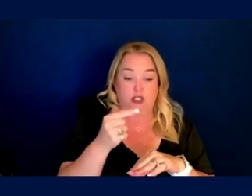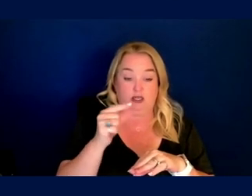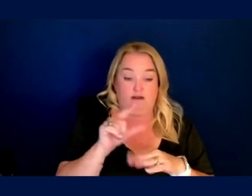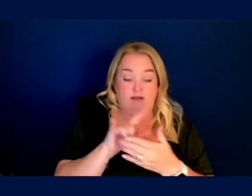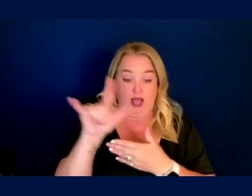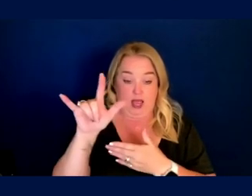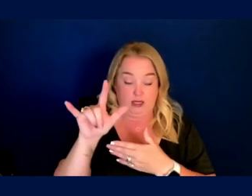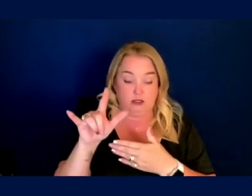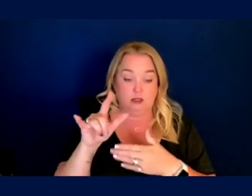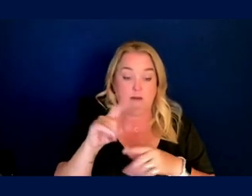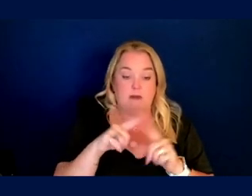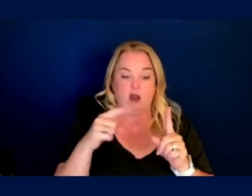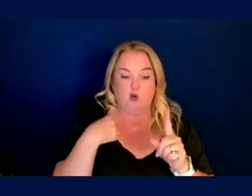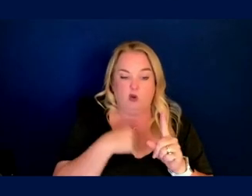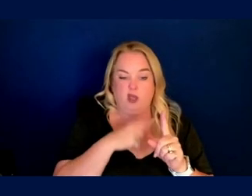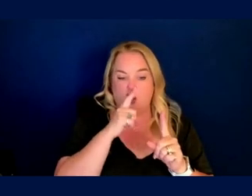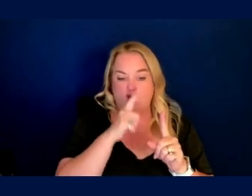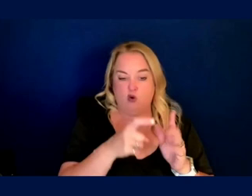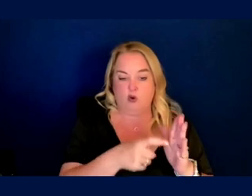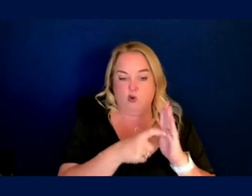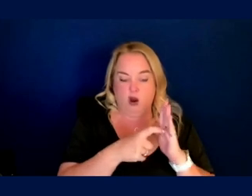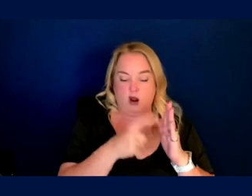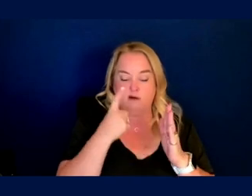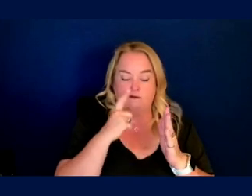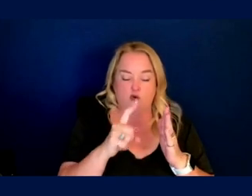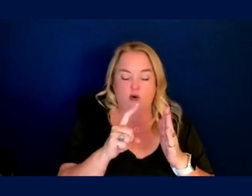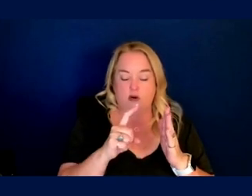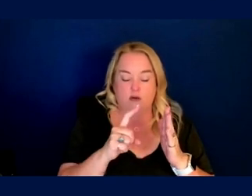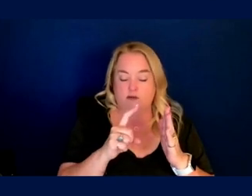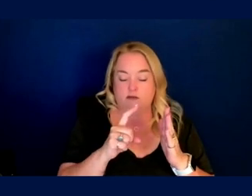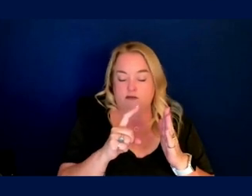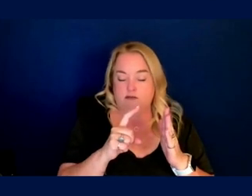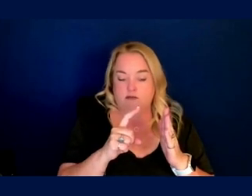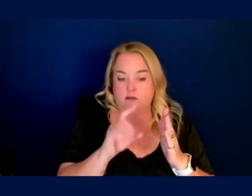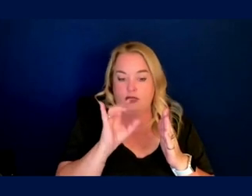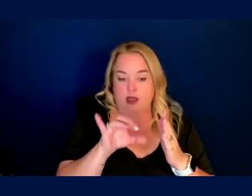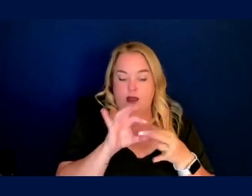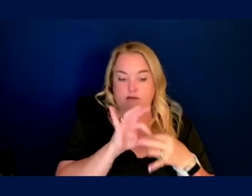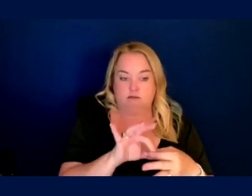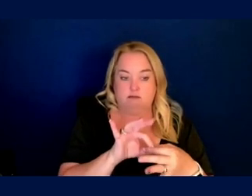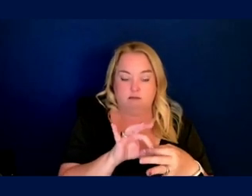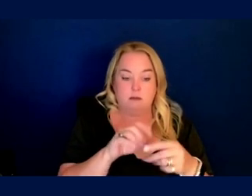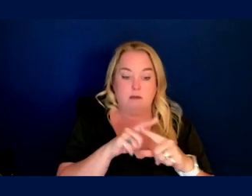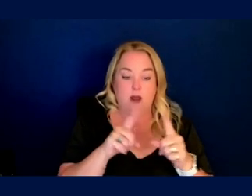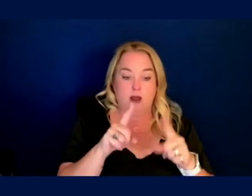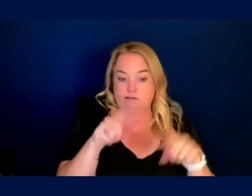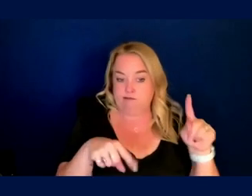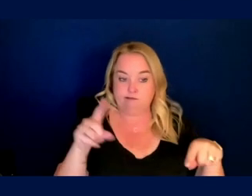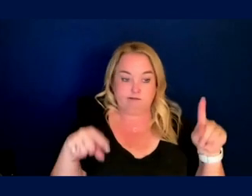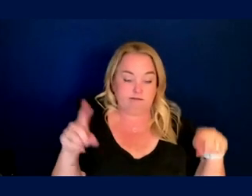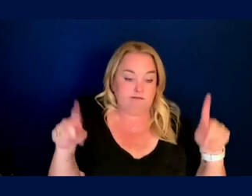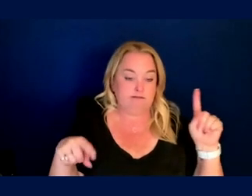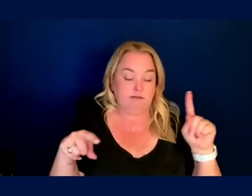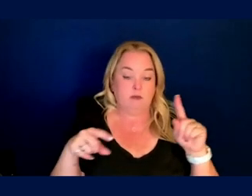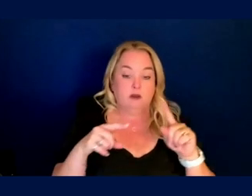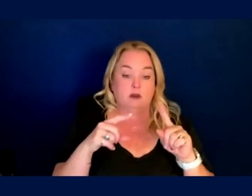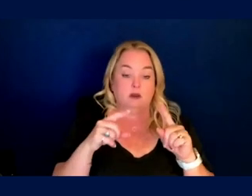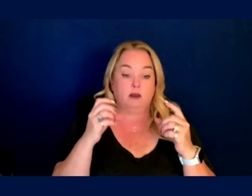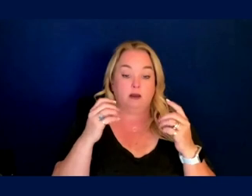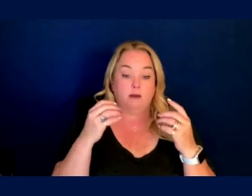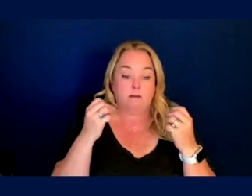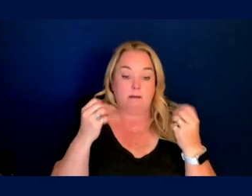we're required to do that in medical operations is go in practice, ingress and egress prior to flight, and have people be